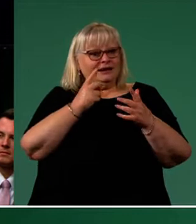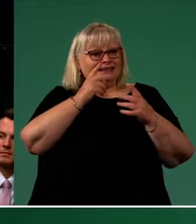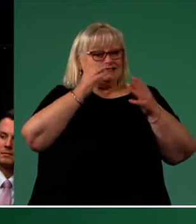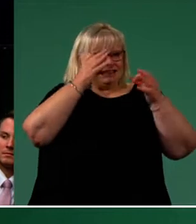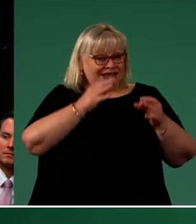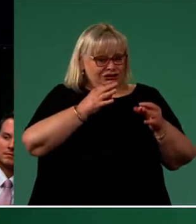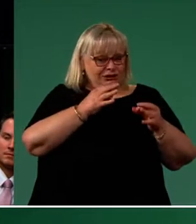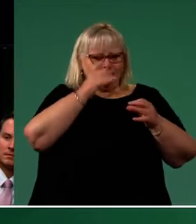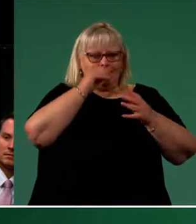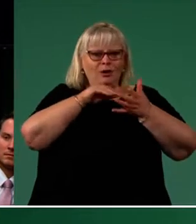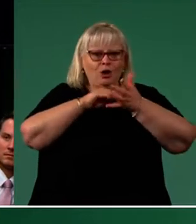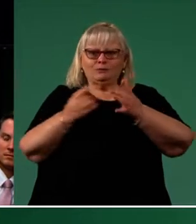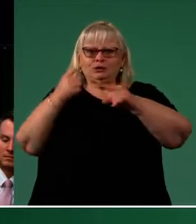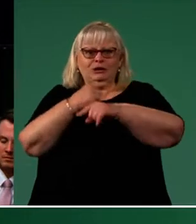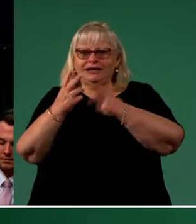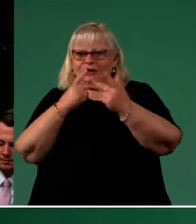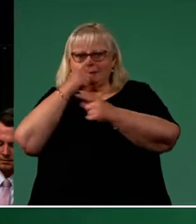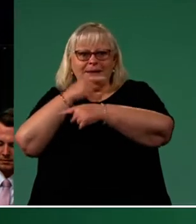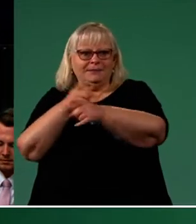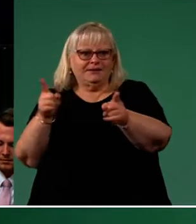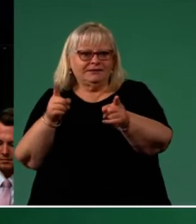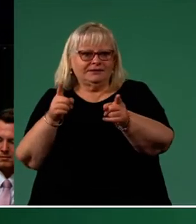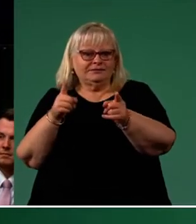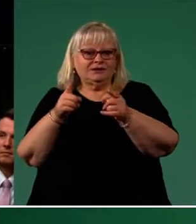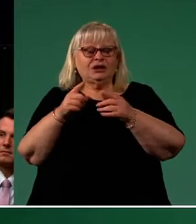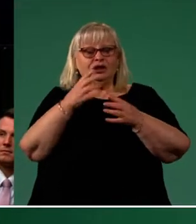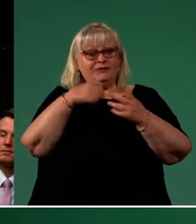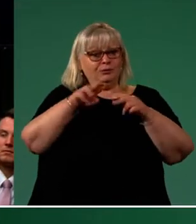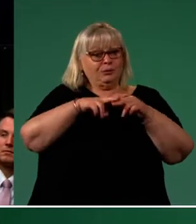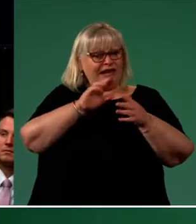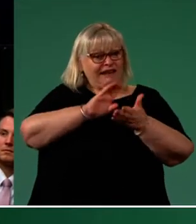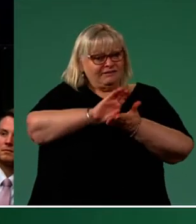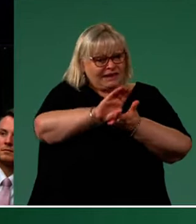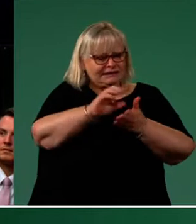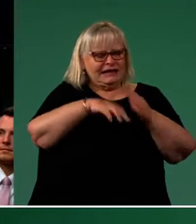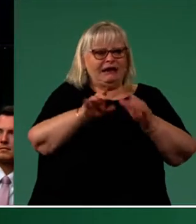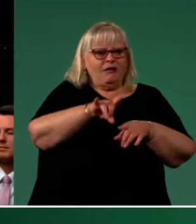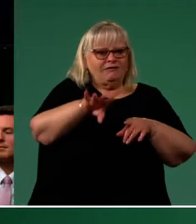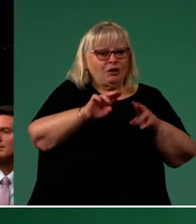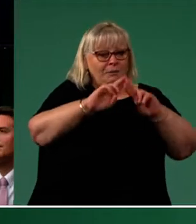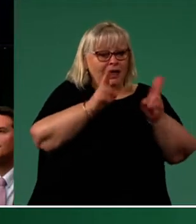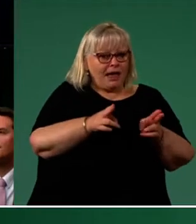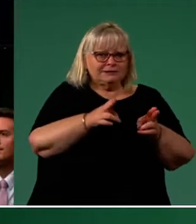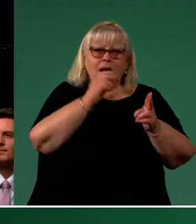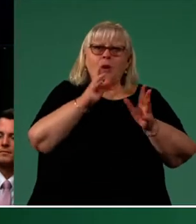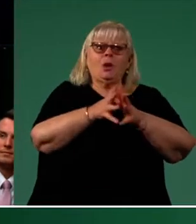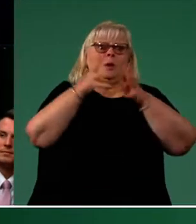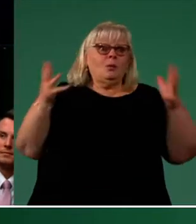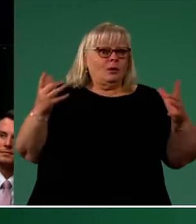someone's life. A decision to build and invest in affordable housing can change the trajectory of someone's life forever.